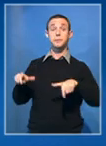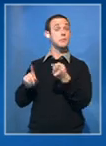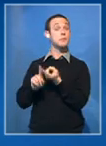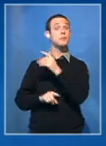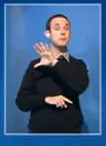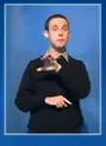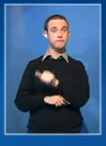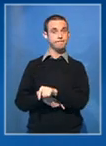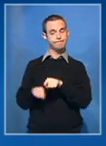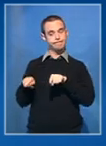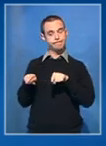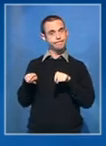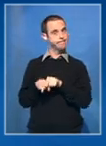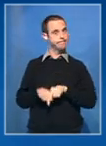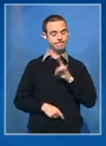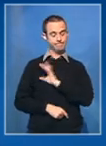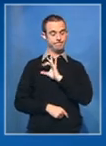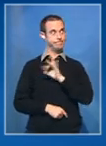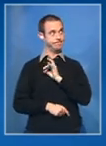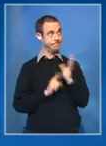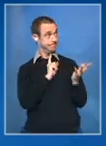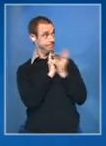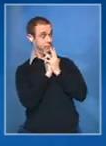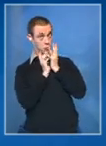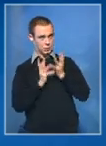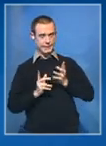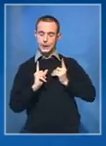continue to leave South Africa fearing renewed attacks.